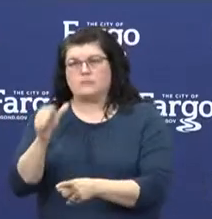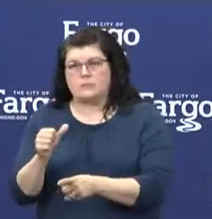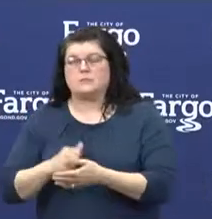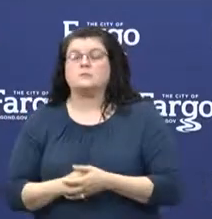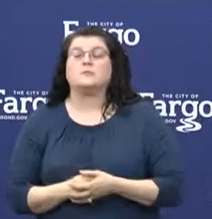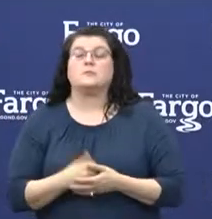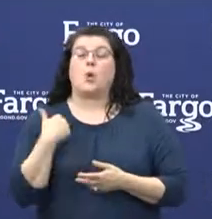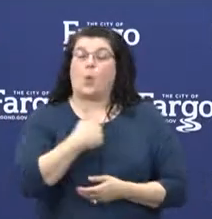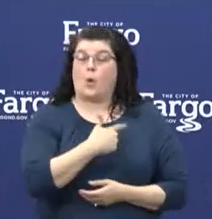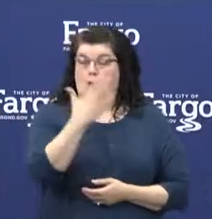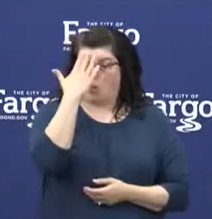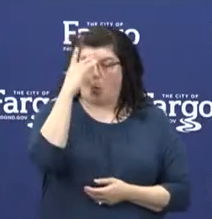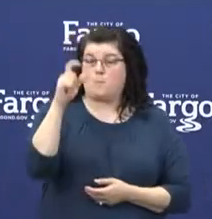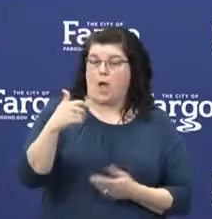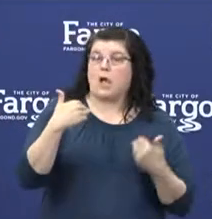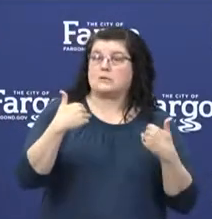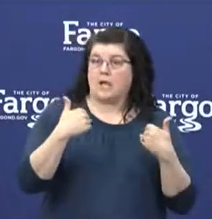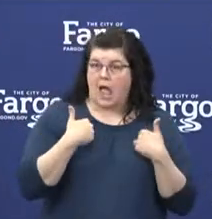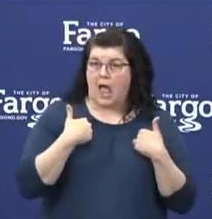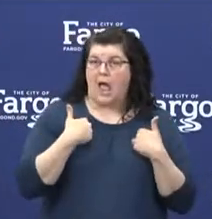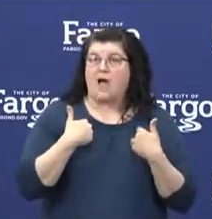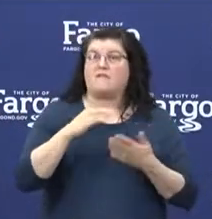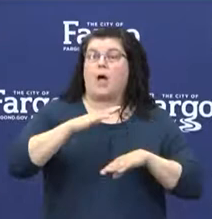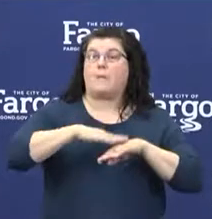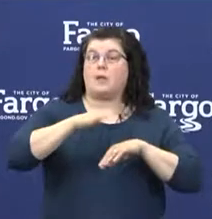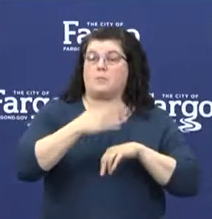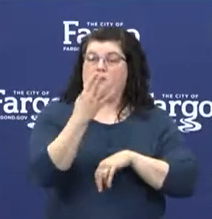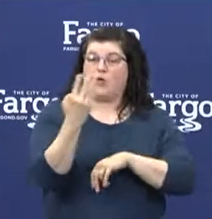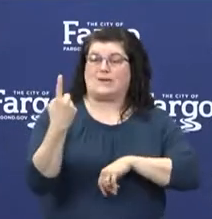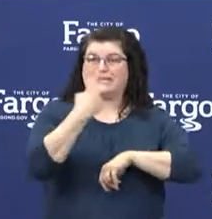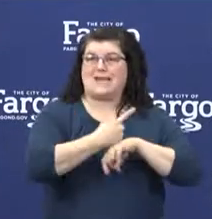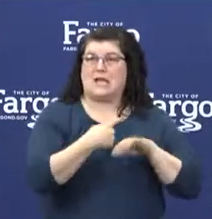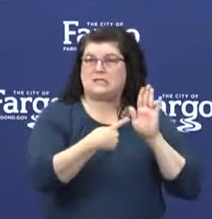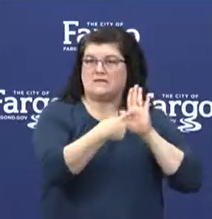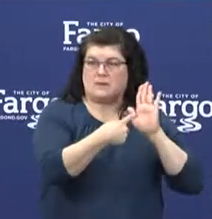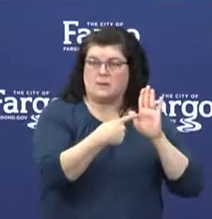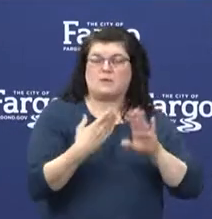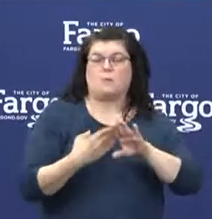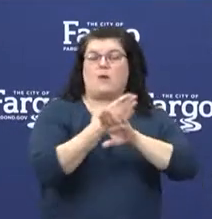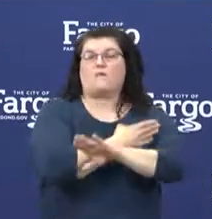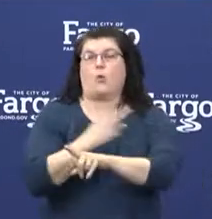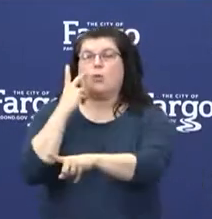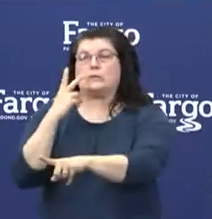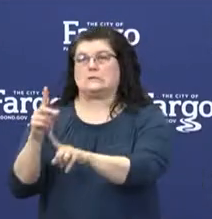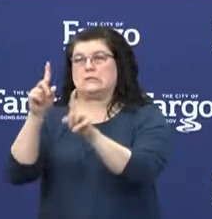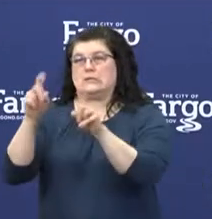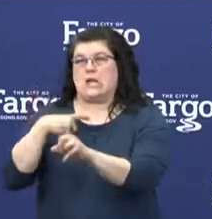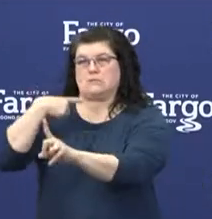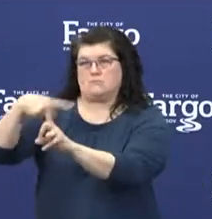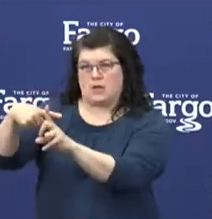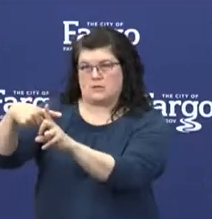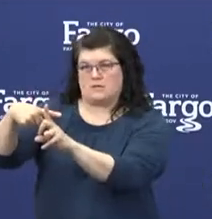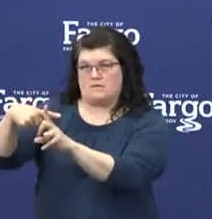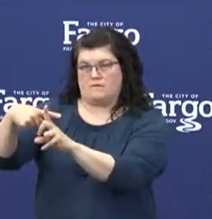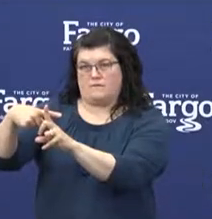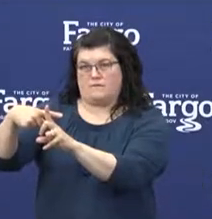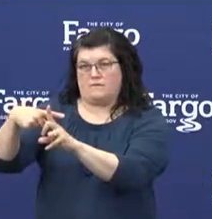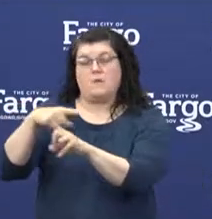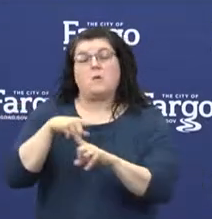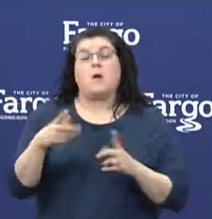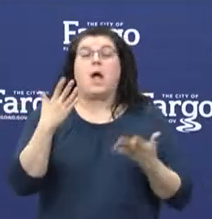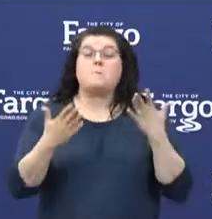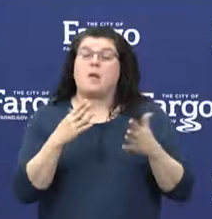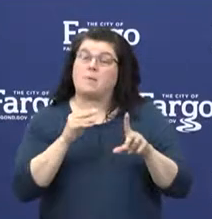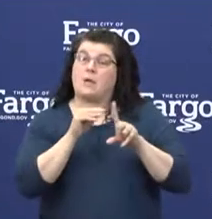that you have to have had symptoms for at least 14 days before those tests will start to turn positive. And while they do tell you about a possible